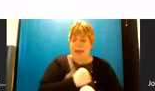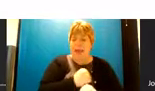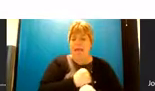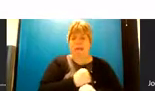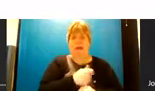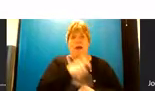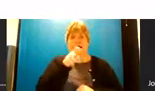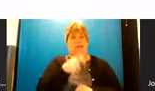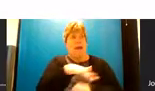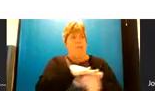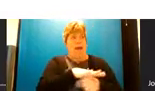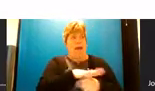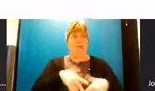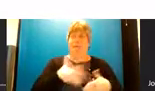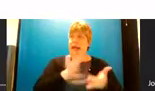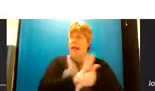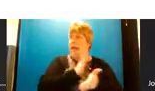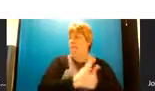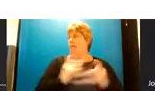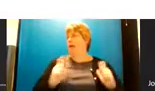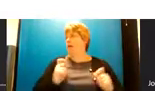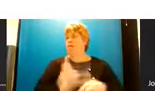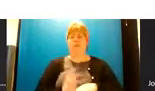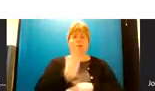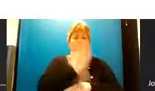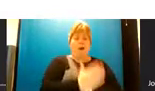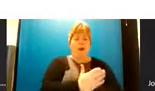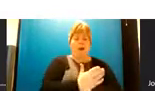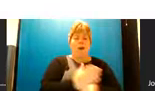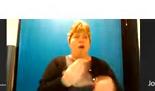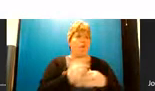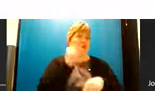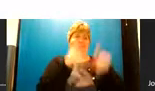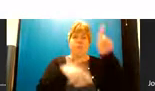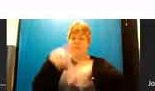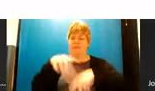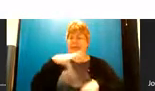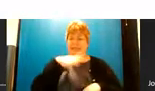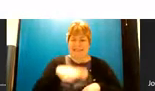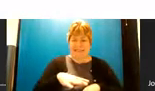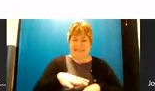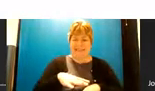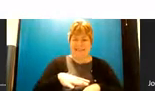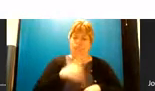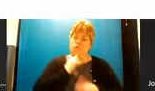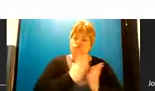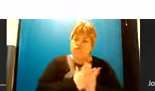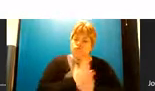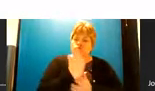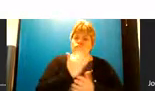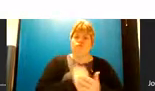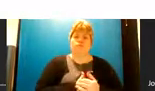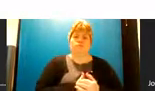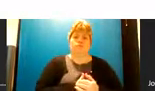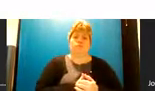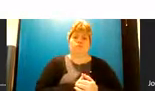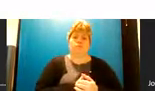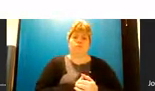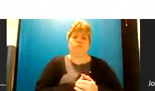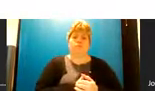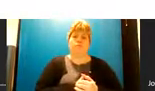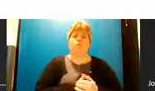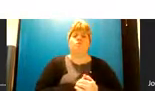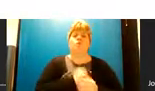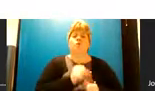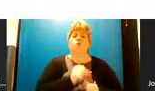where people feel happy and comfortable to go with a variety of needs that will be worked through so just moving on